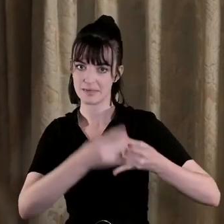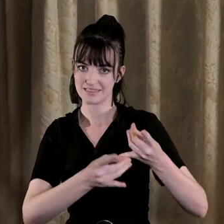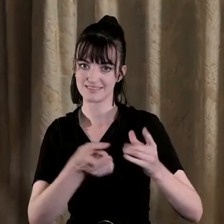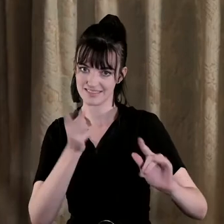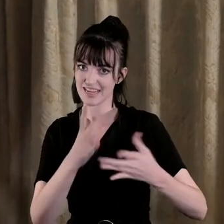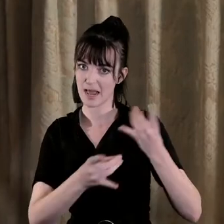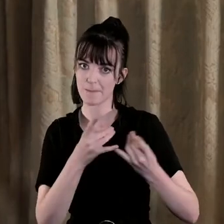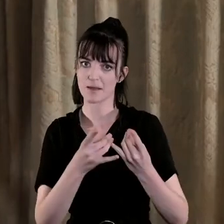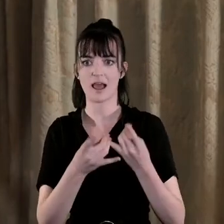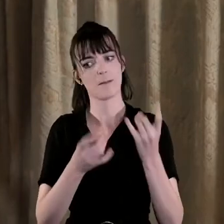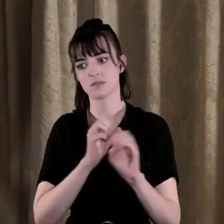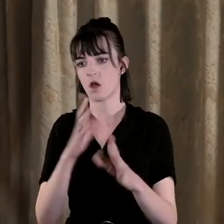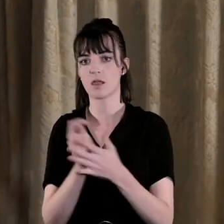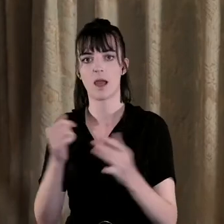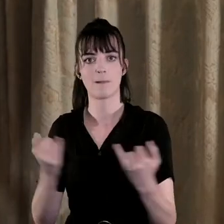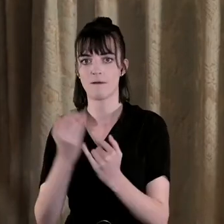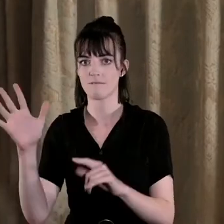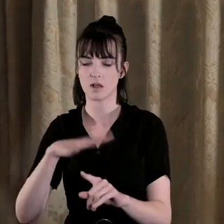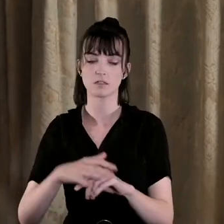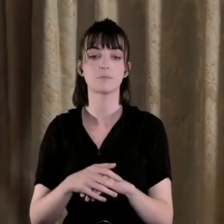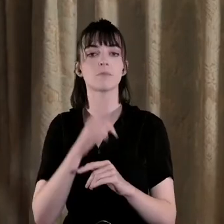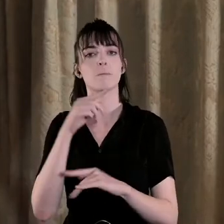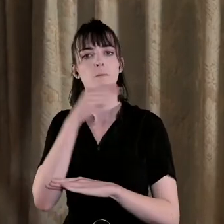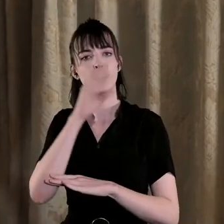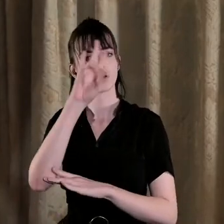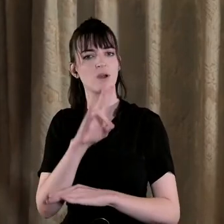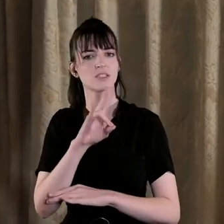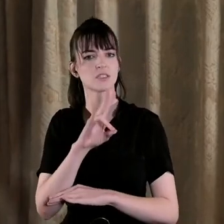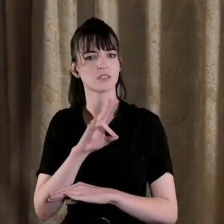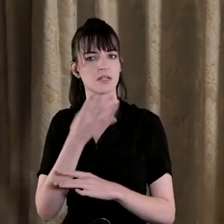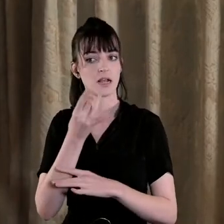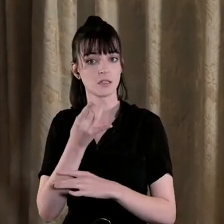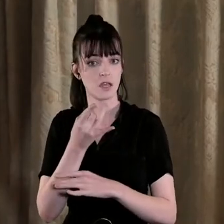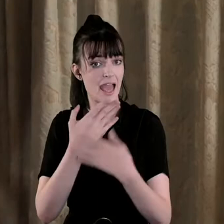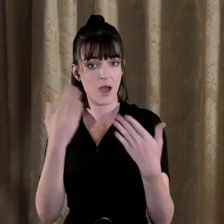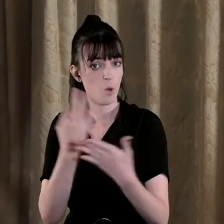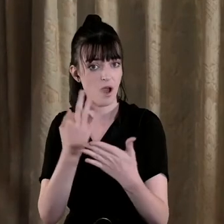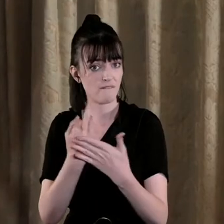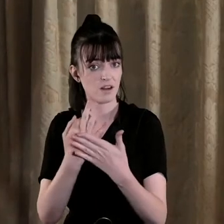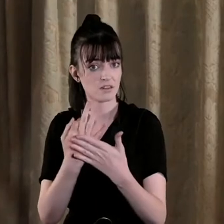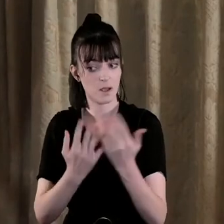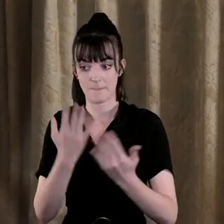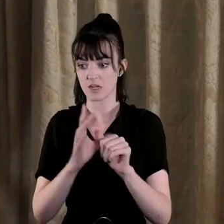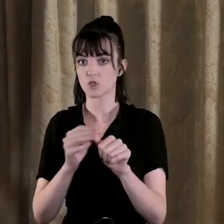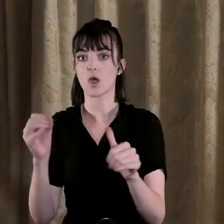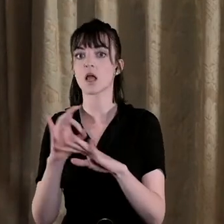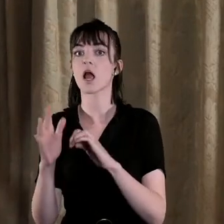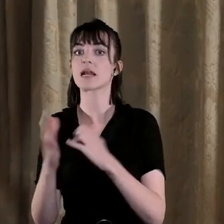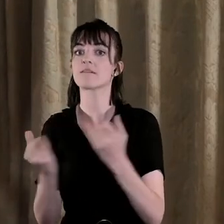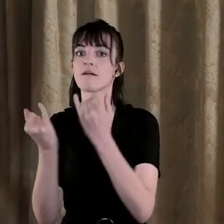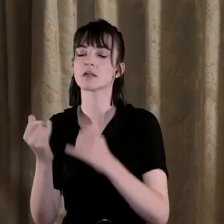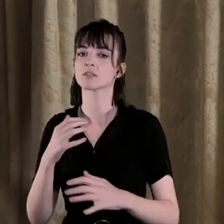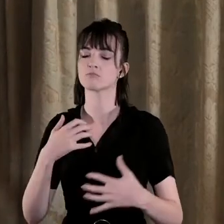conflict an important question is to ask how common was it compared to conflicts elsewhere so there's interesting questions about